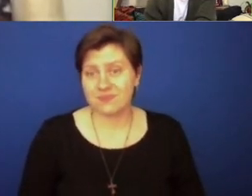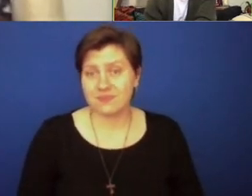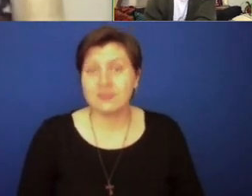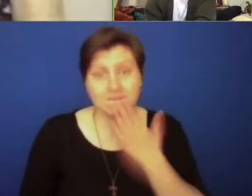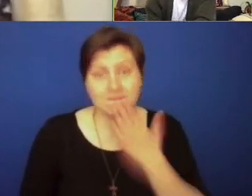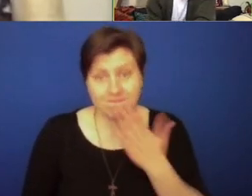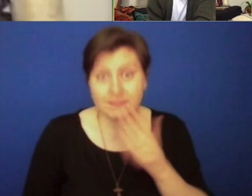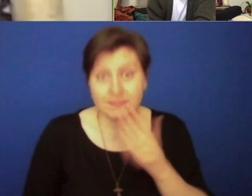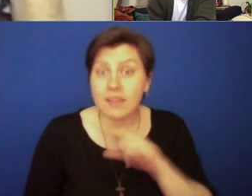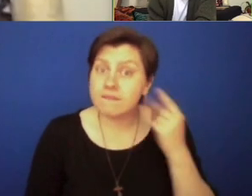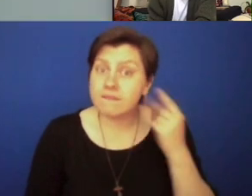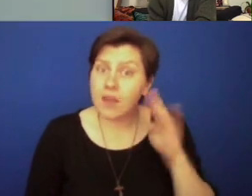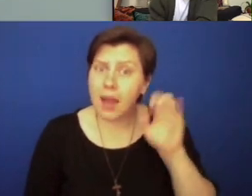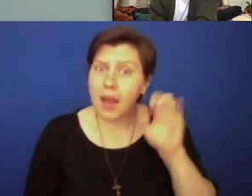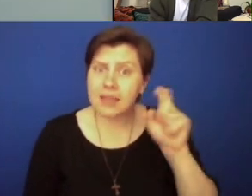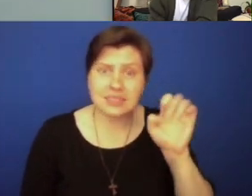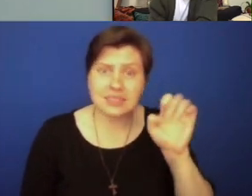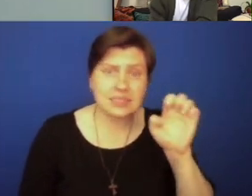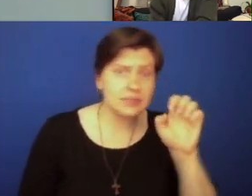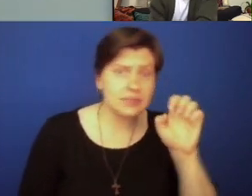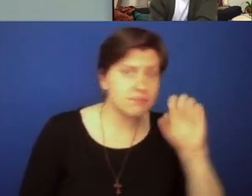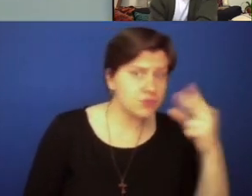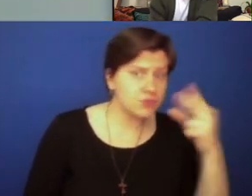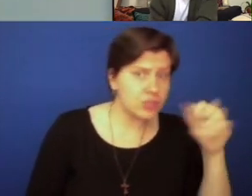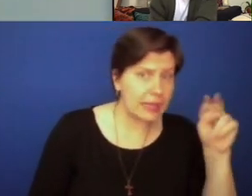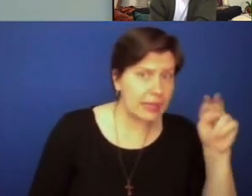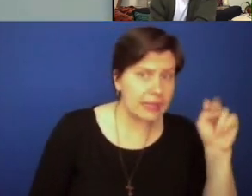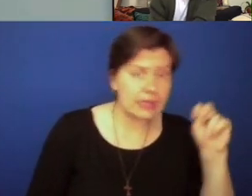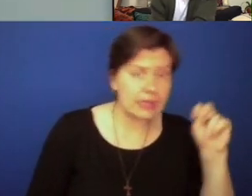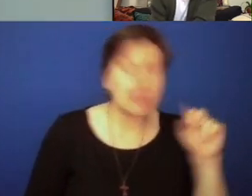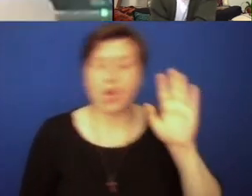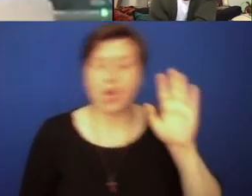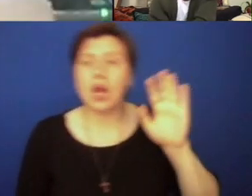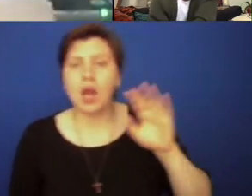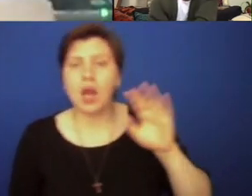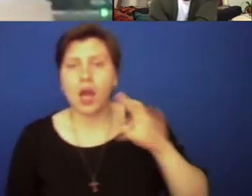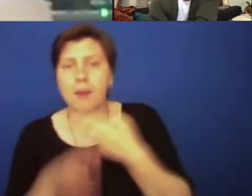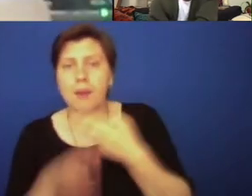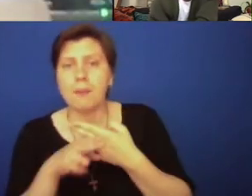Thank you. Father Boxer, Shannon, do you want to jump in? Yeah, just very briefly.